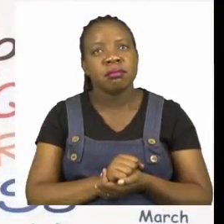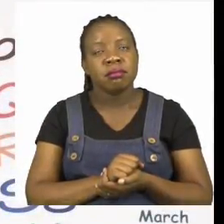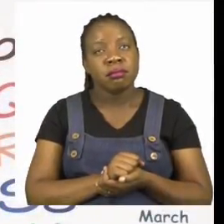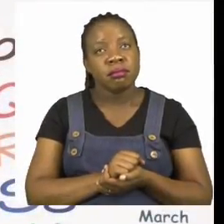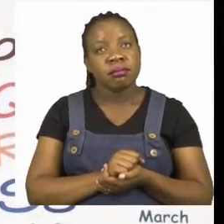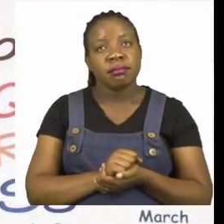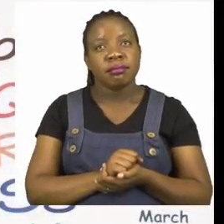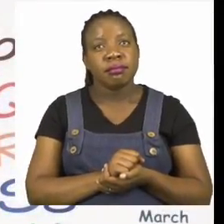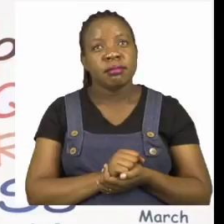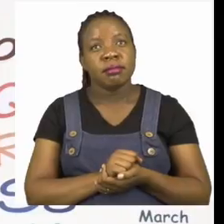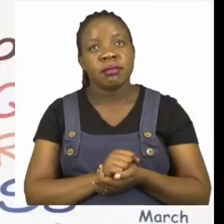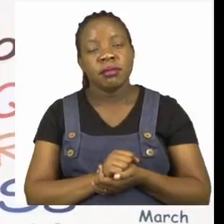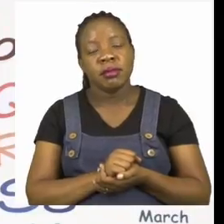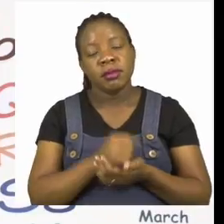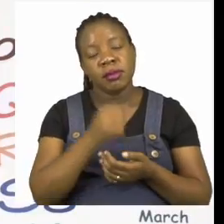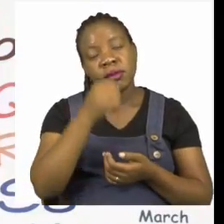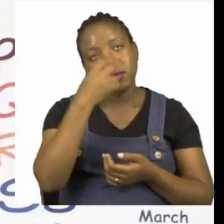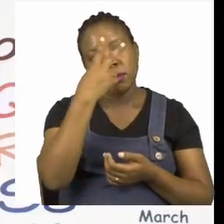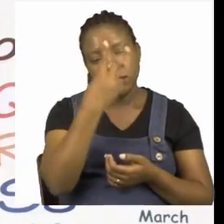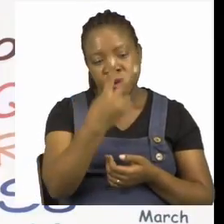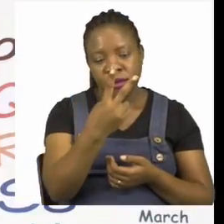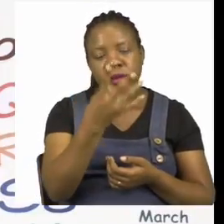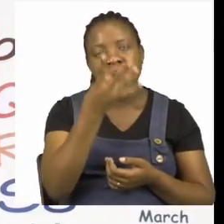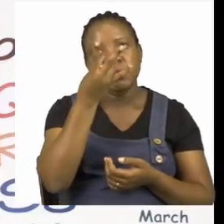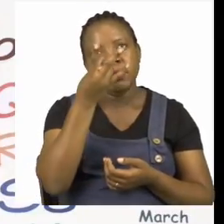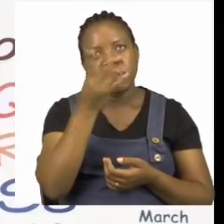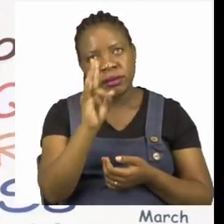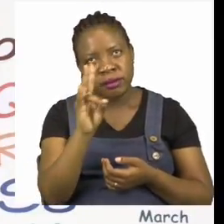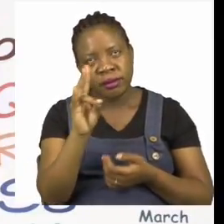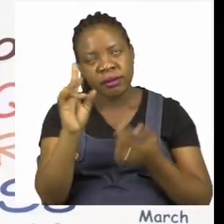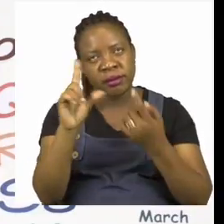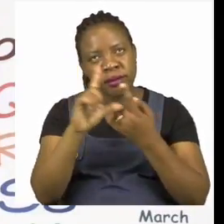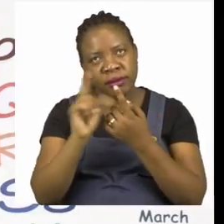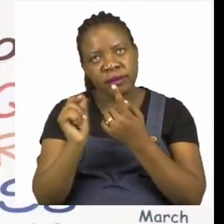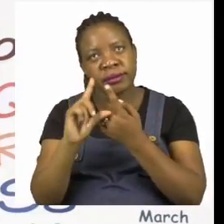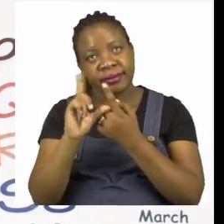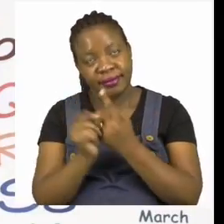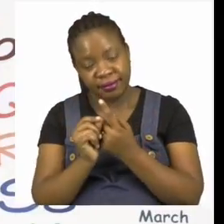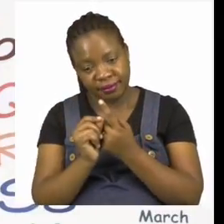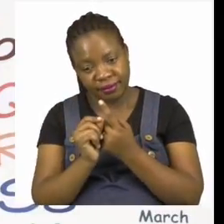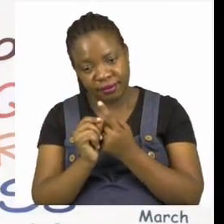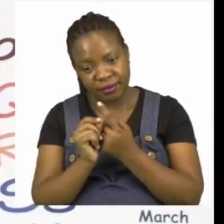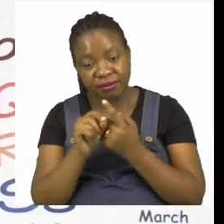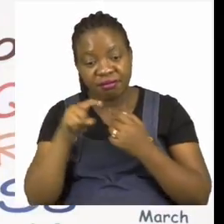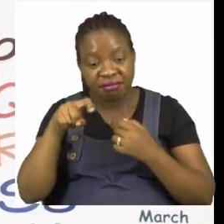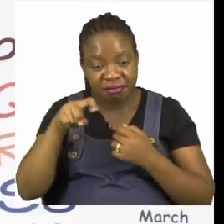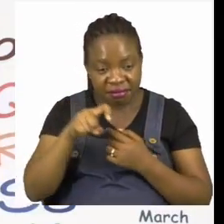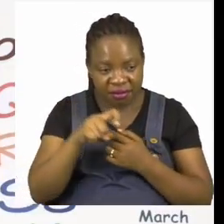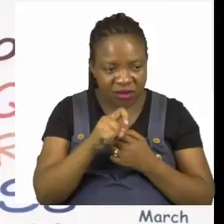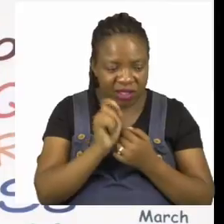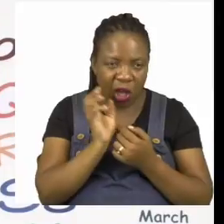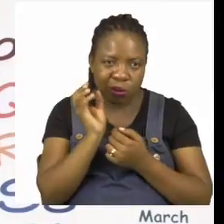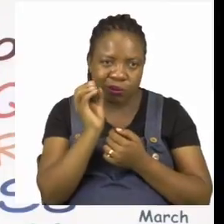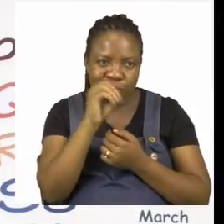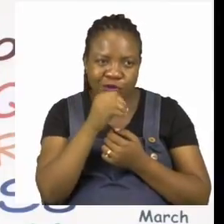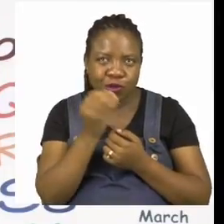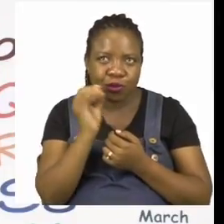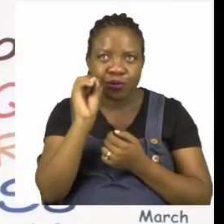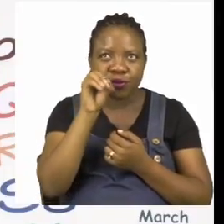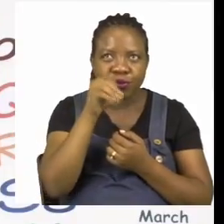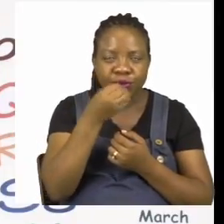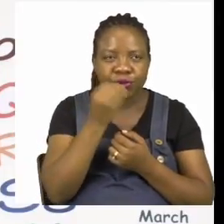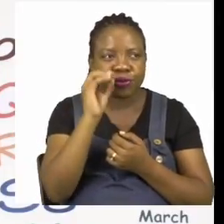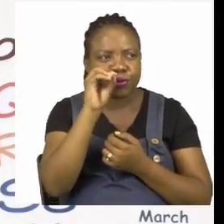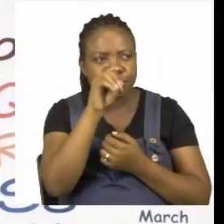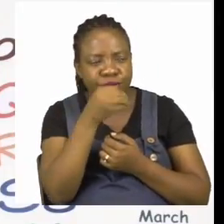leaves and we're going to take away 10. So we need to come up with a sum that will help us. In this case